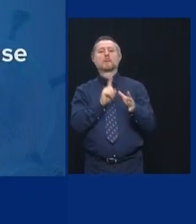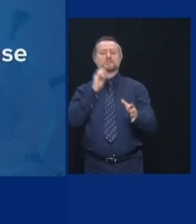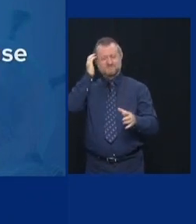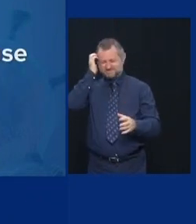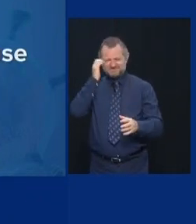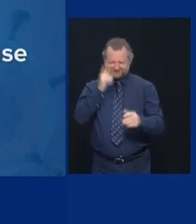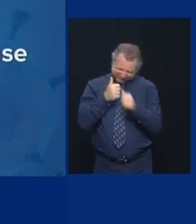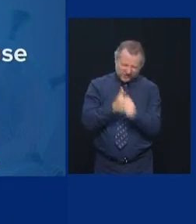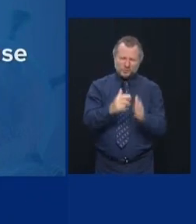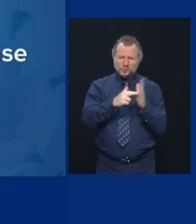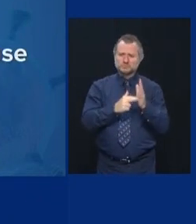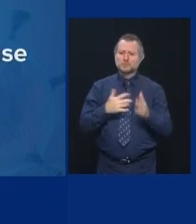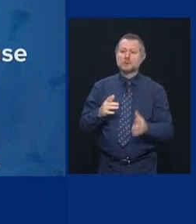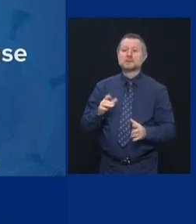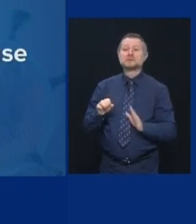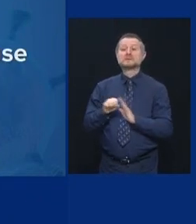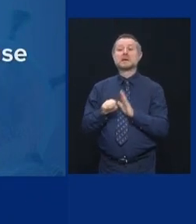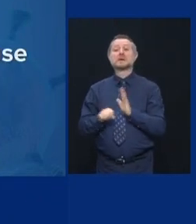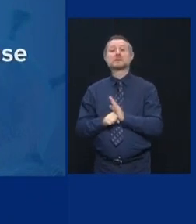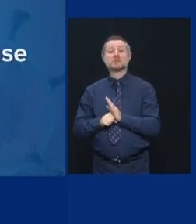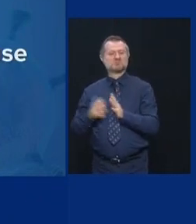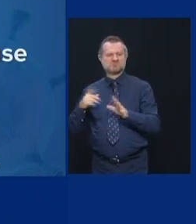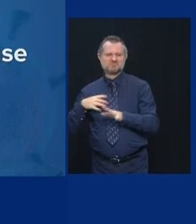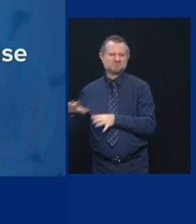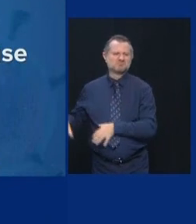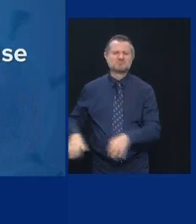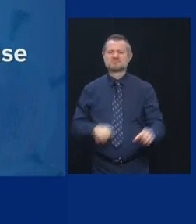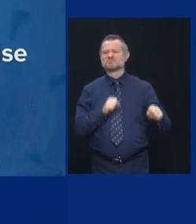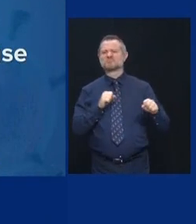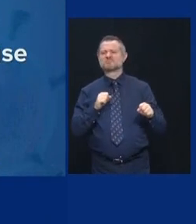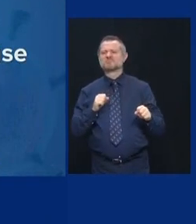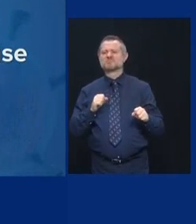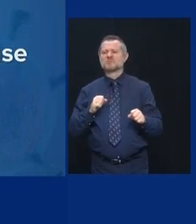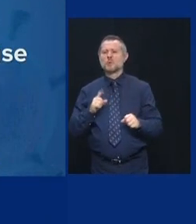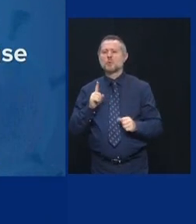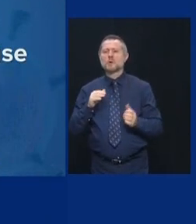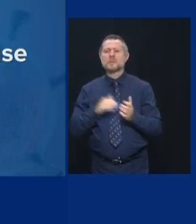state took it over. I did 1,200 enforcement actions.